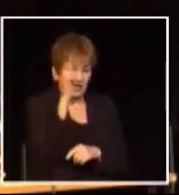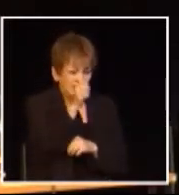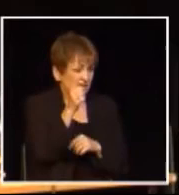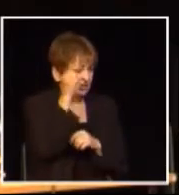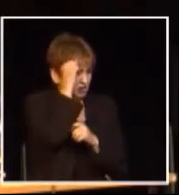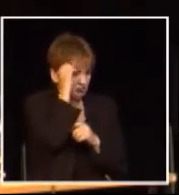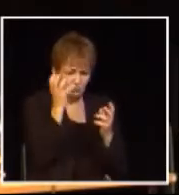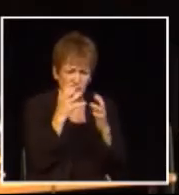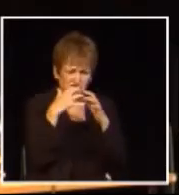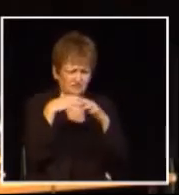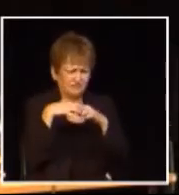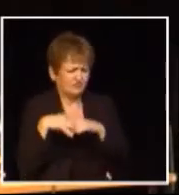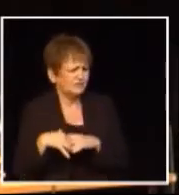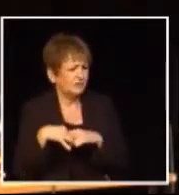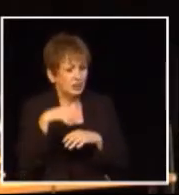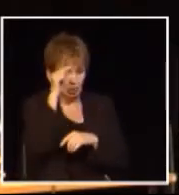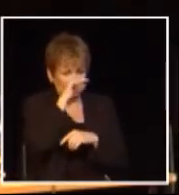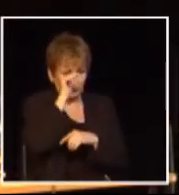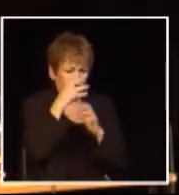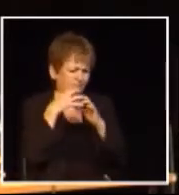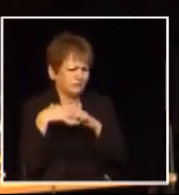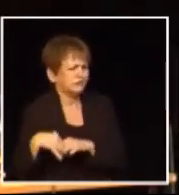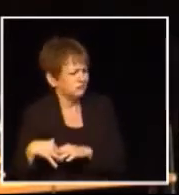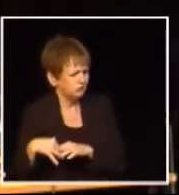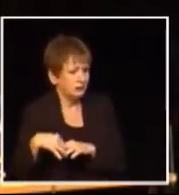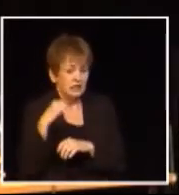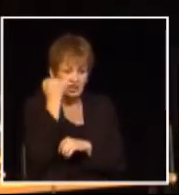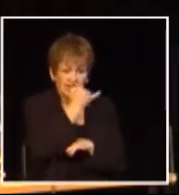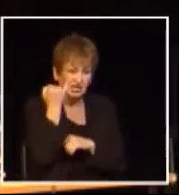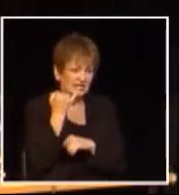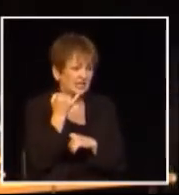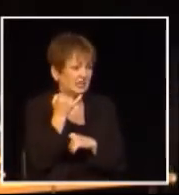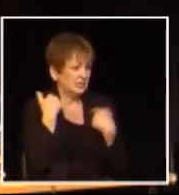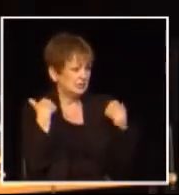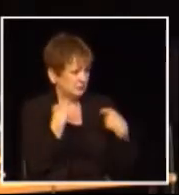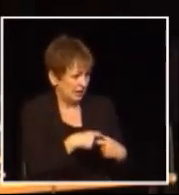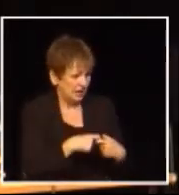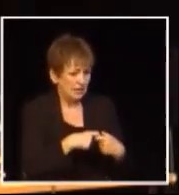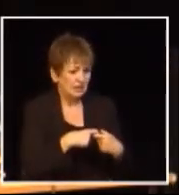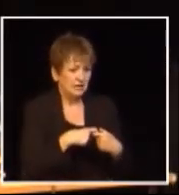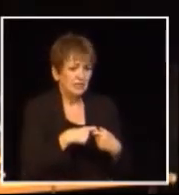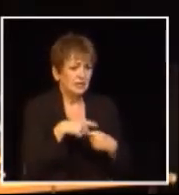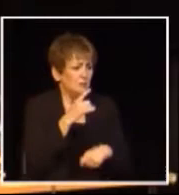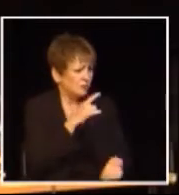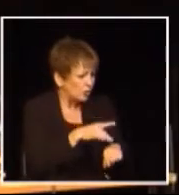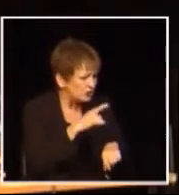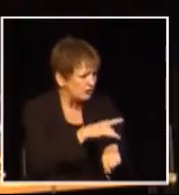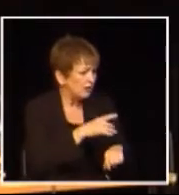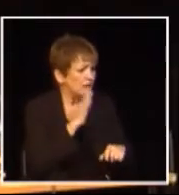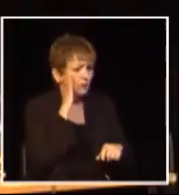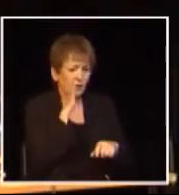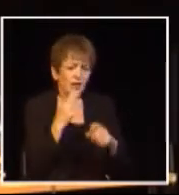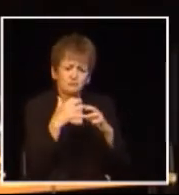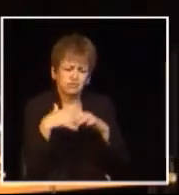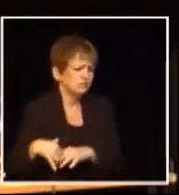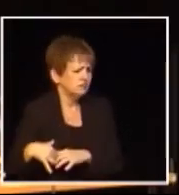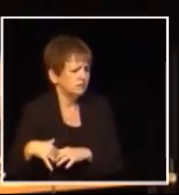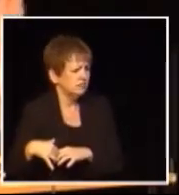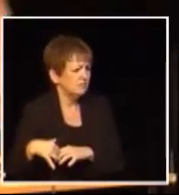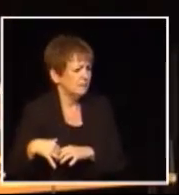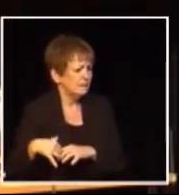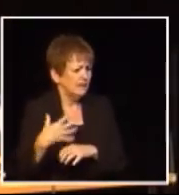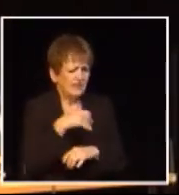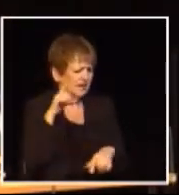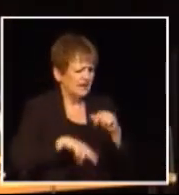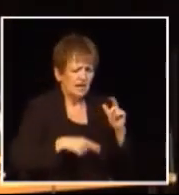Eurozone is collapsing before our very eyes Greece has defaulted Ireland has defaulted Italy Spain and Portugal are going to default and